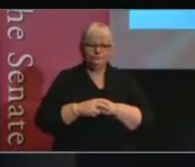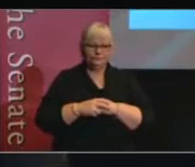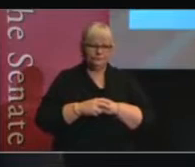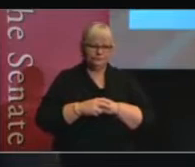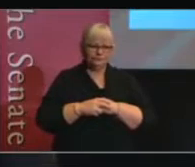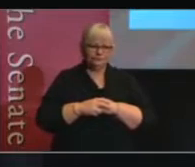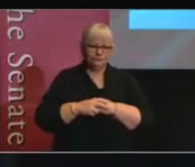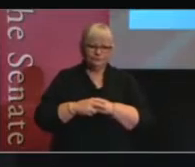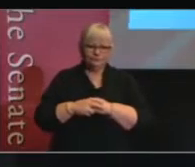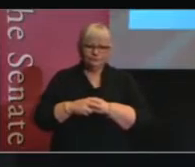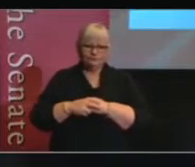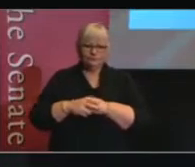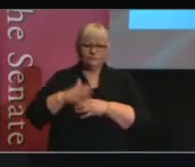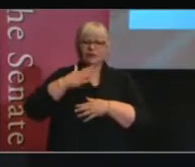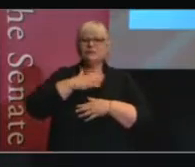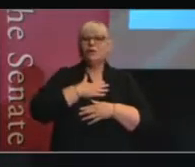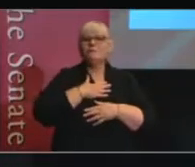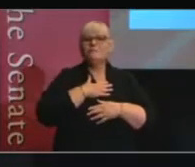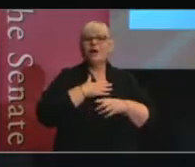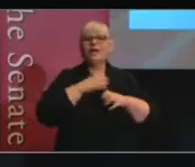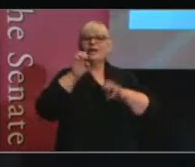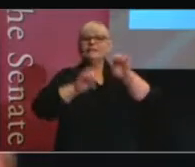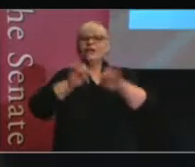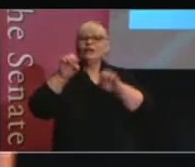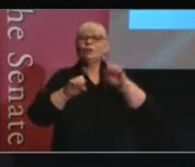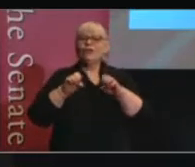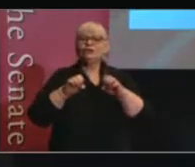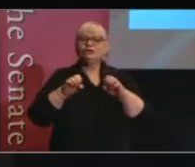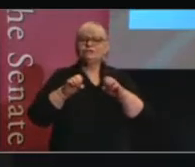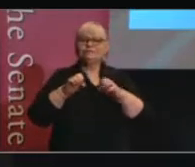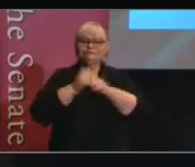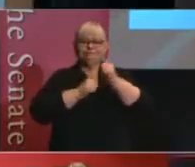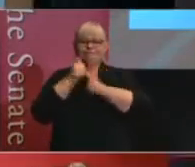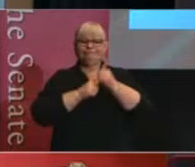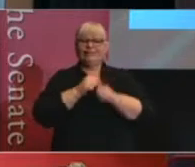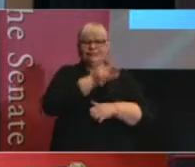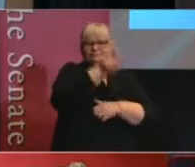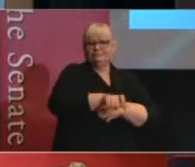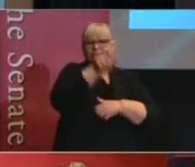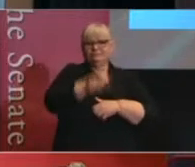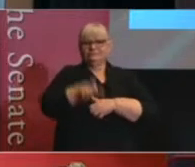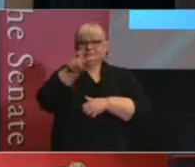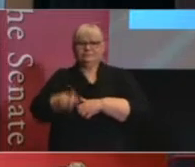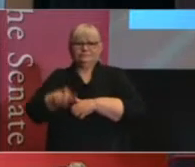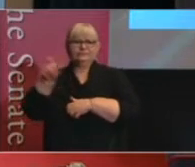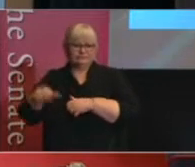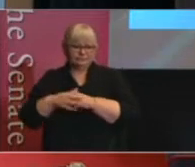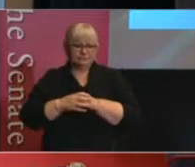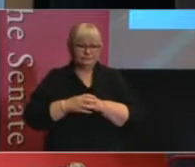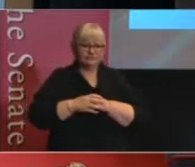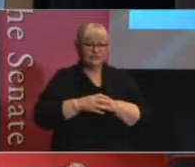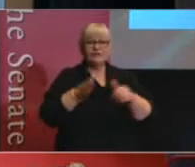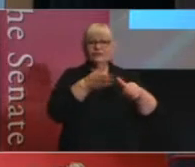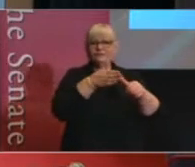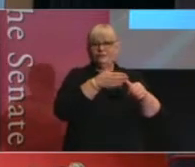So, my evaluation framework has these different pillars. The first one is, if we're